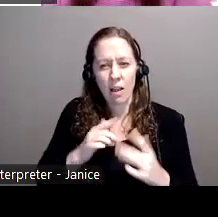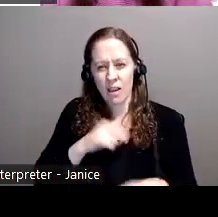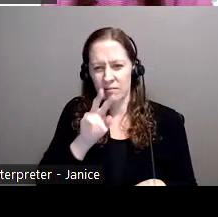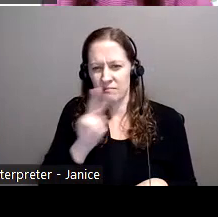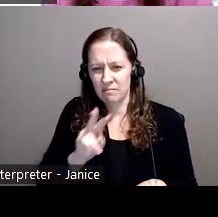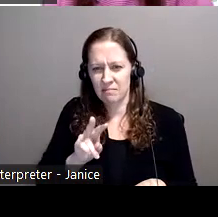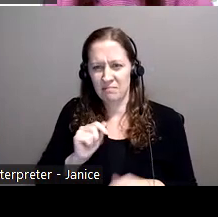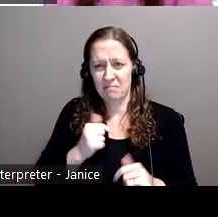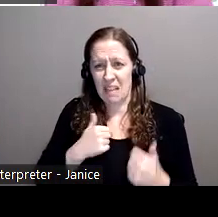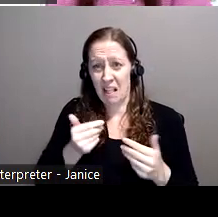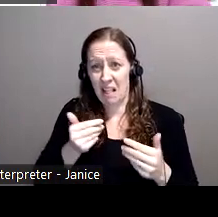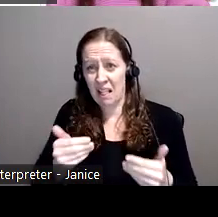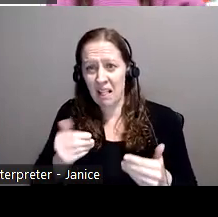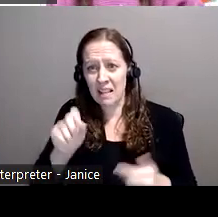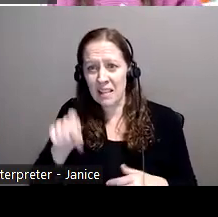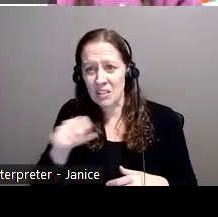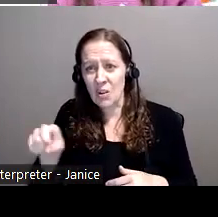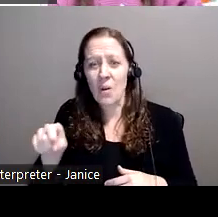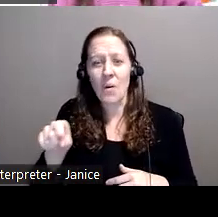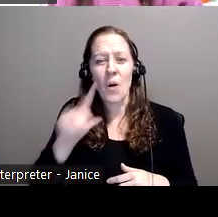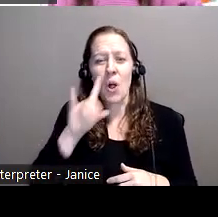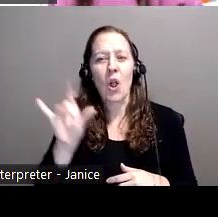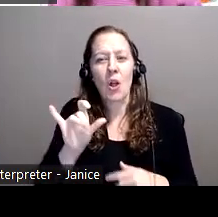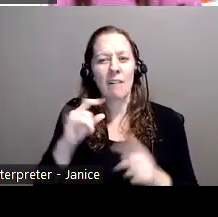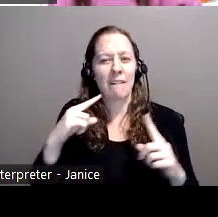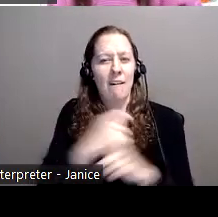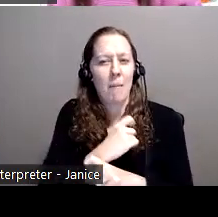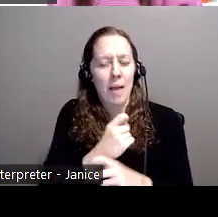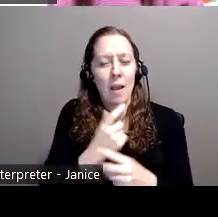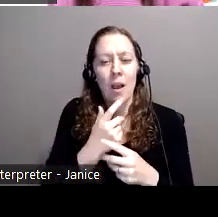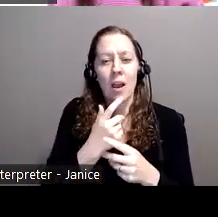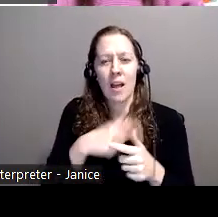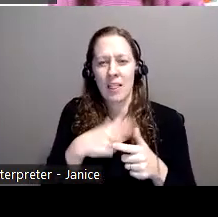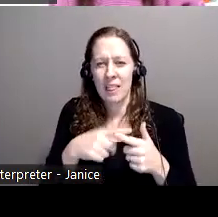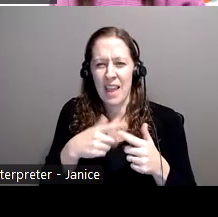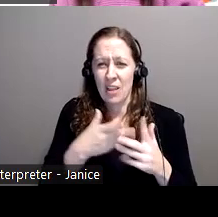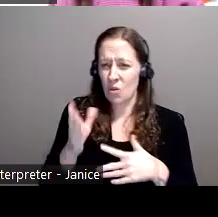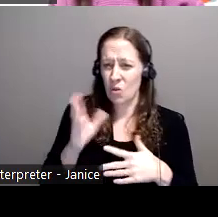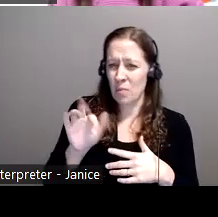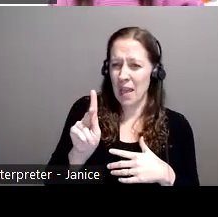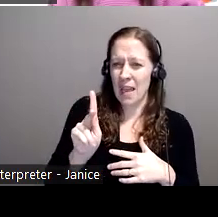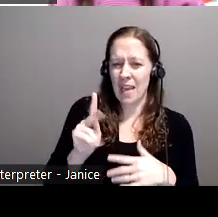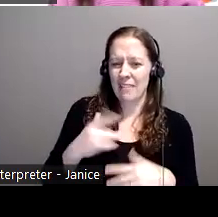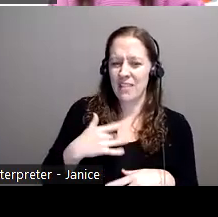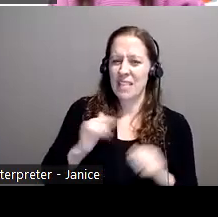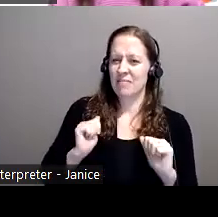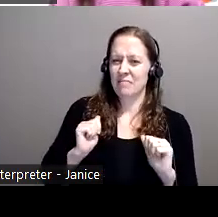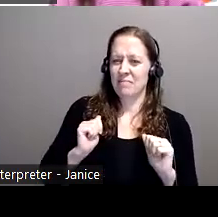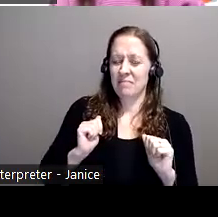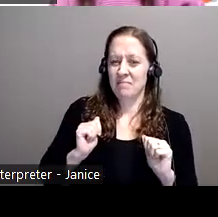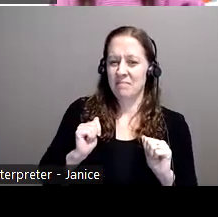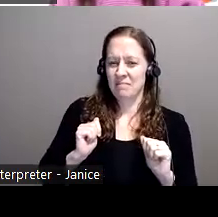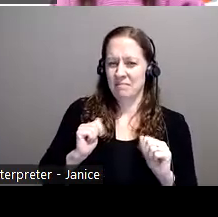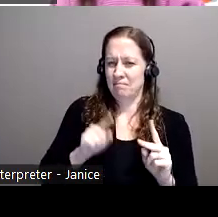I don't know if I want to do that. Or it looks complicated. And then going through a bank, kind of not sure why they